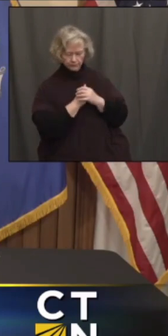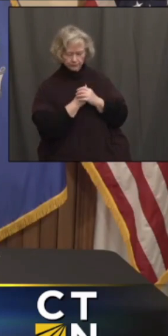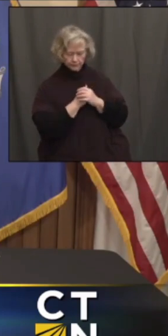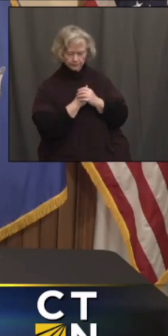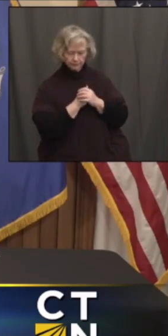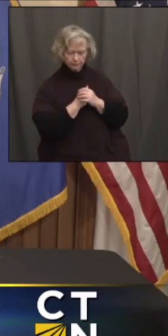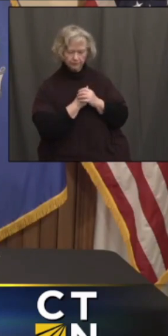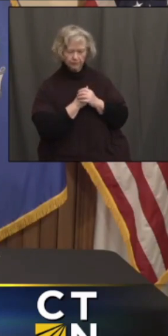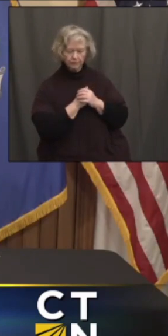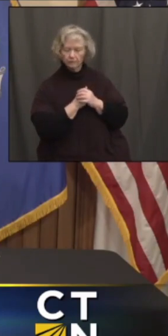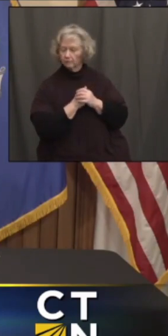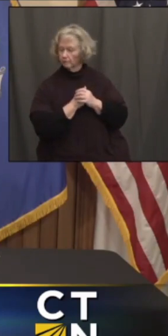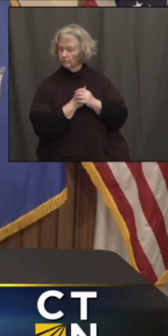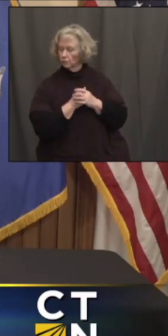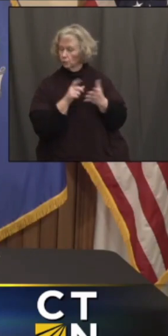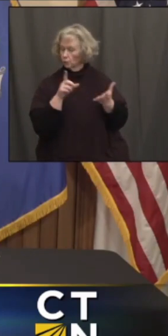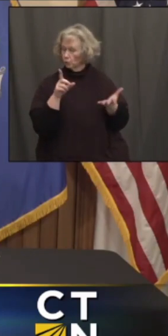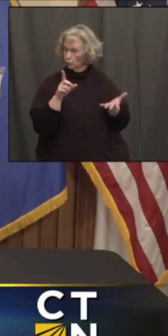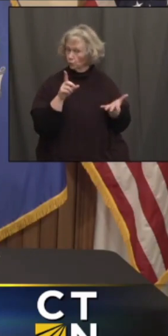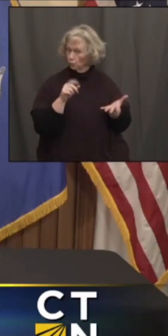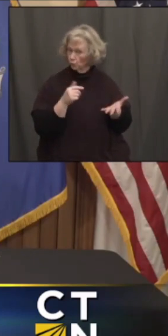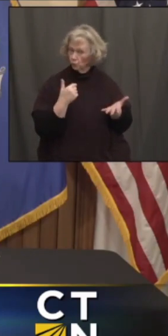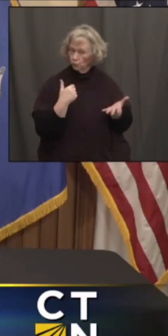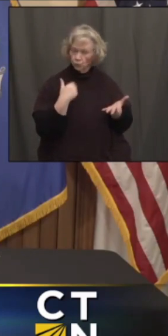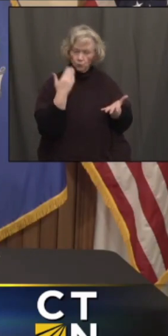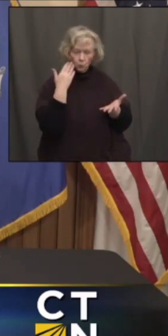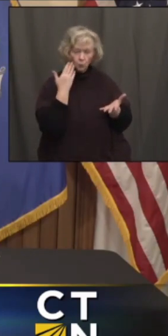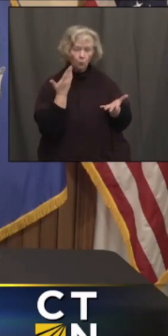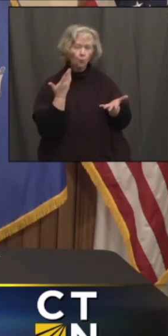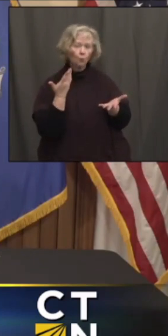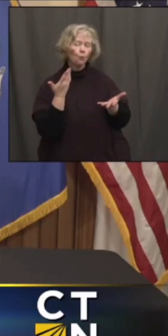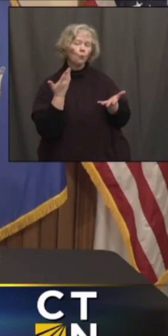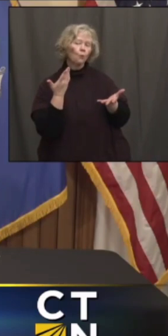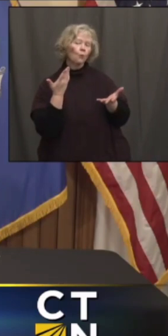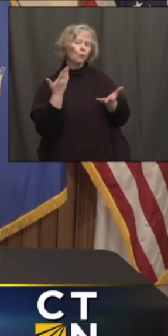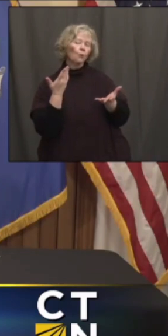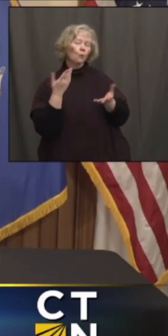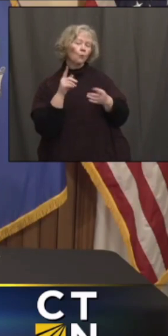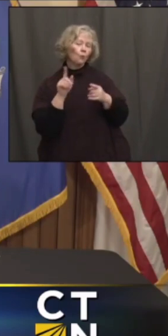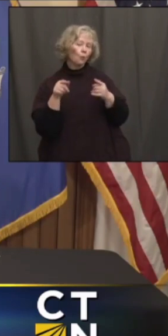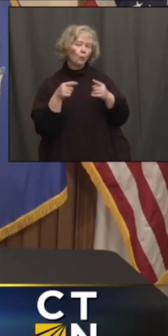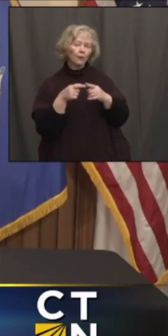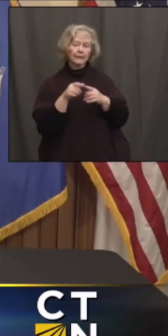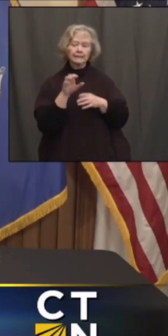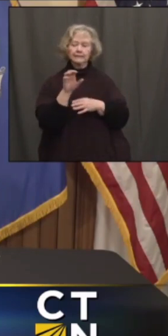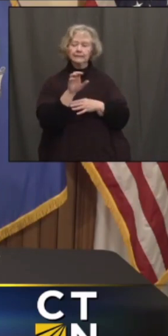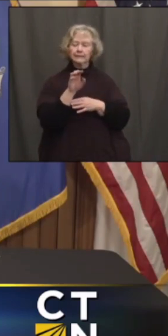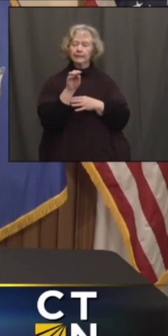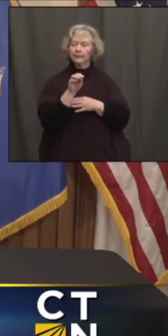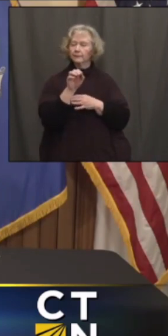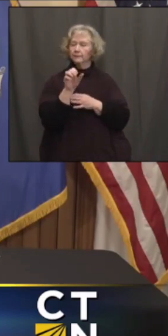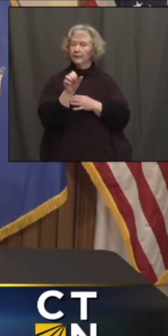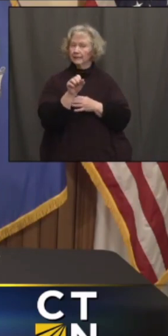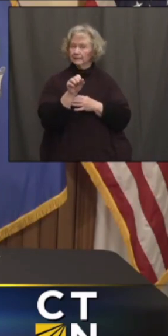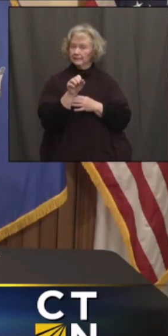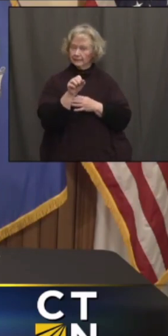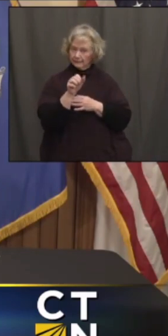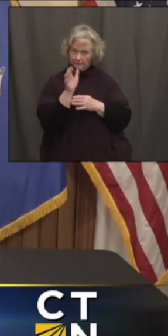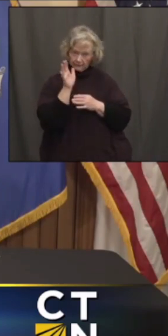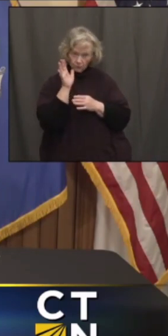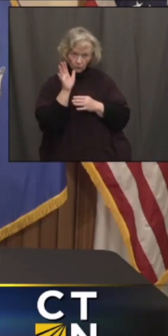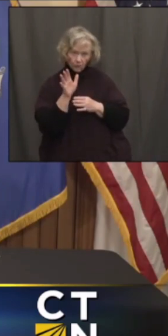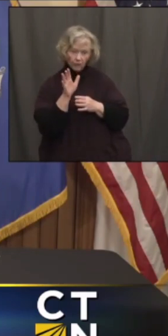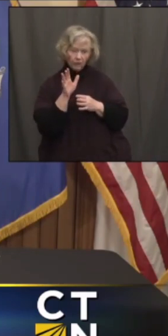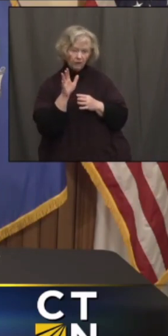Do we have any information on when the CMS could be expected to provide some